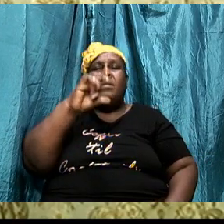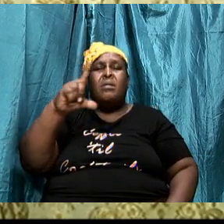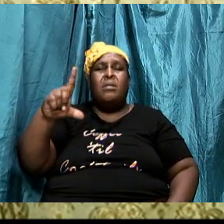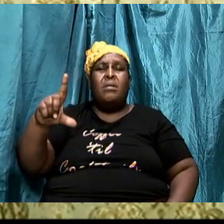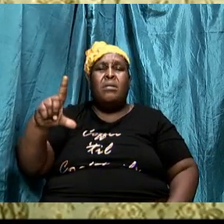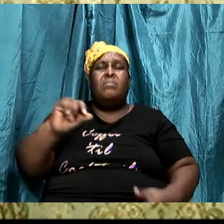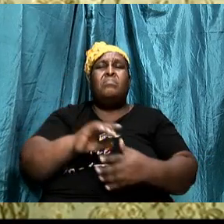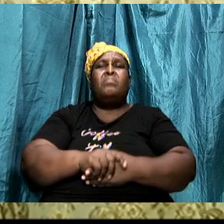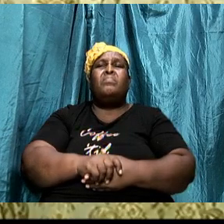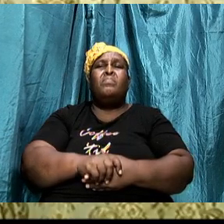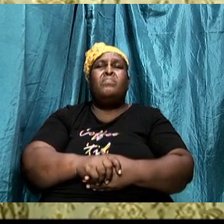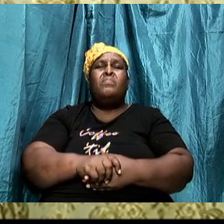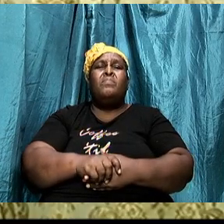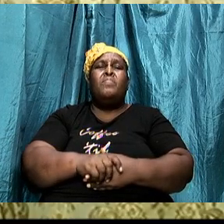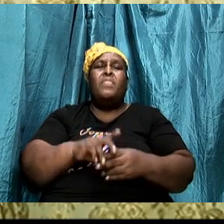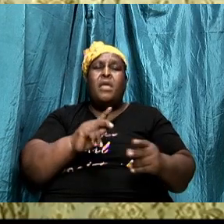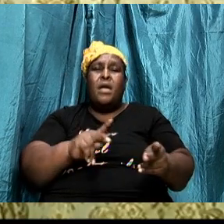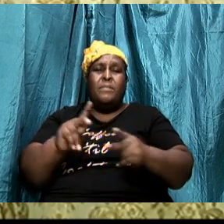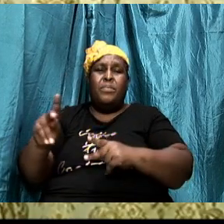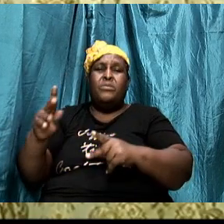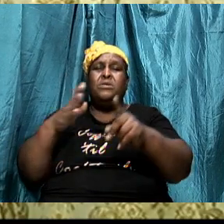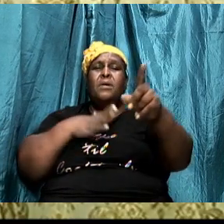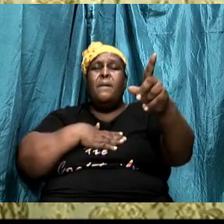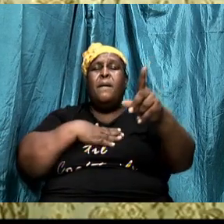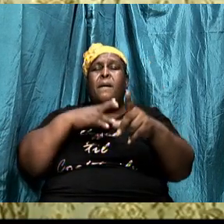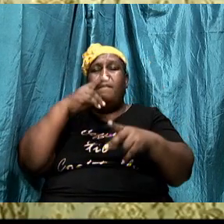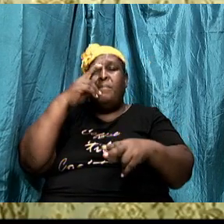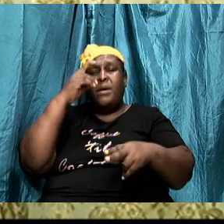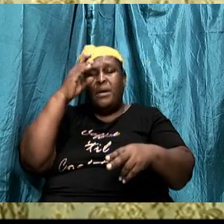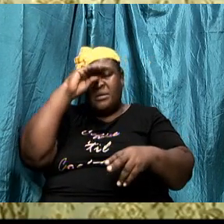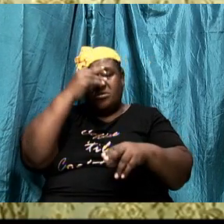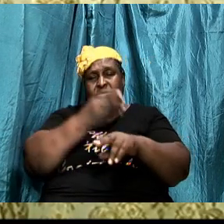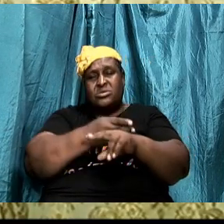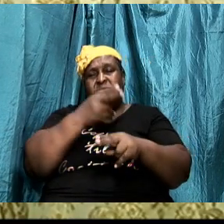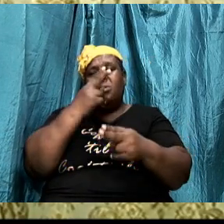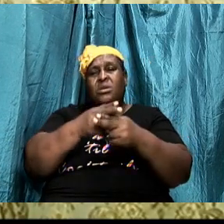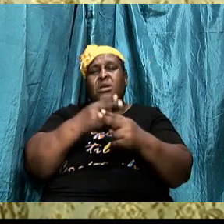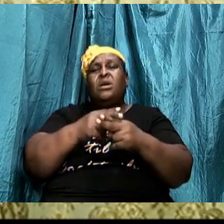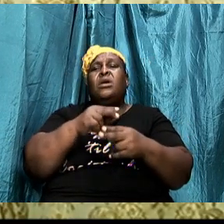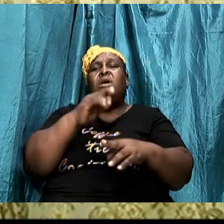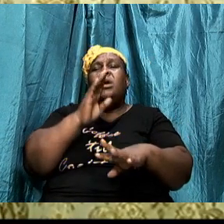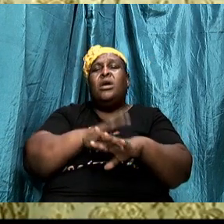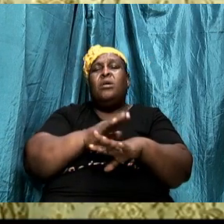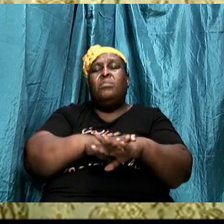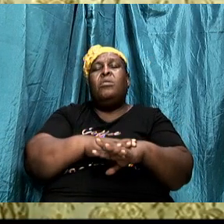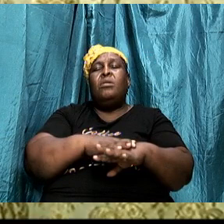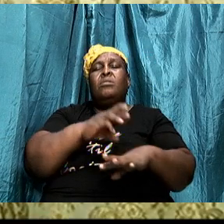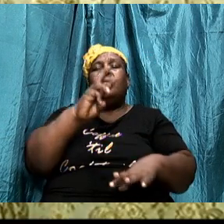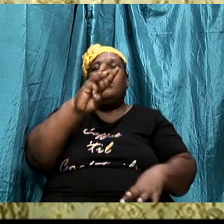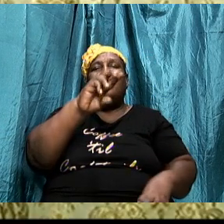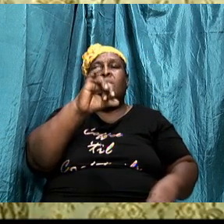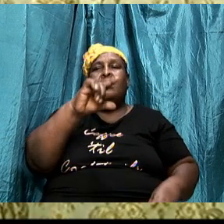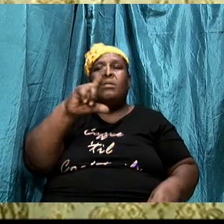and I put my son's name on that will each of them go and get something